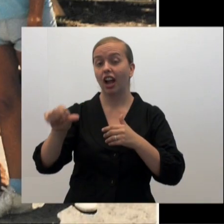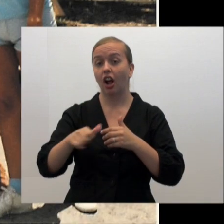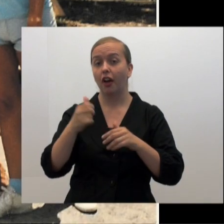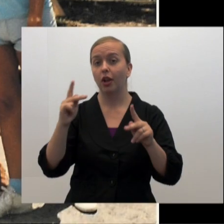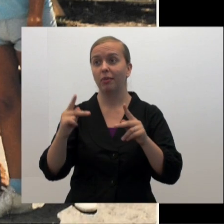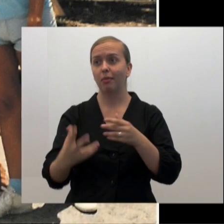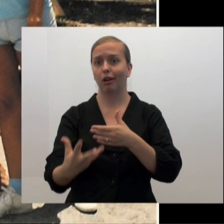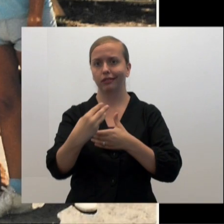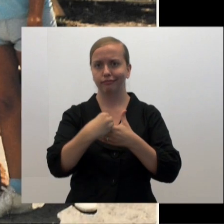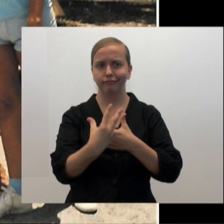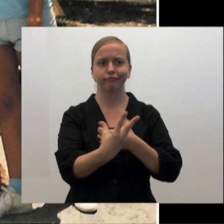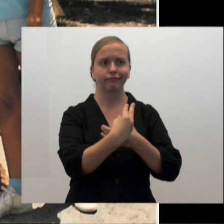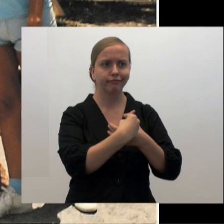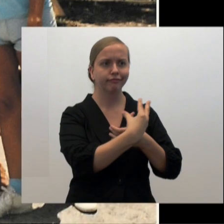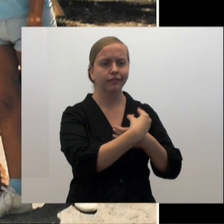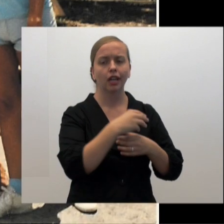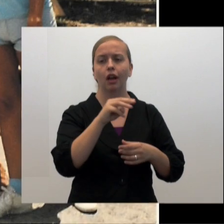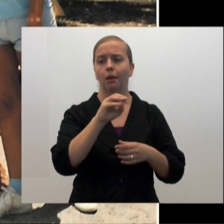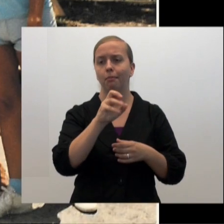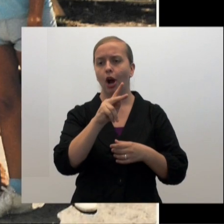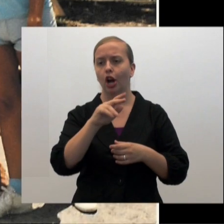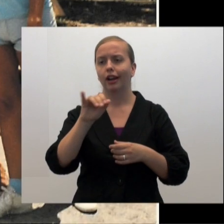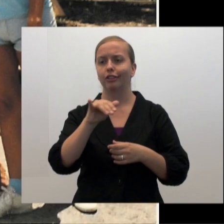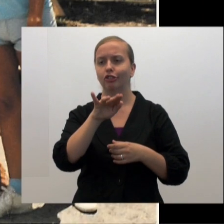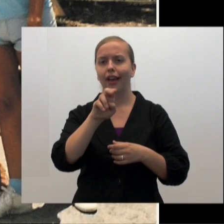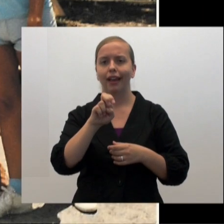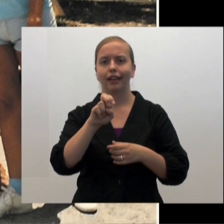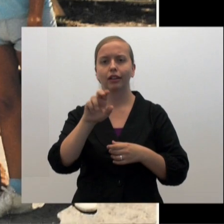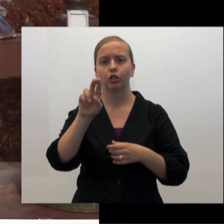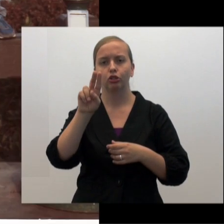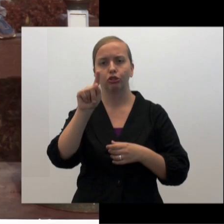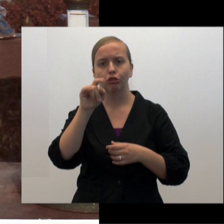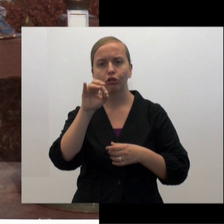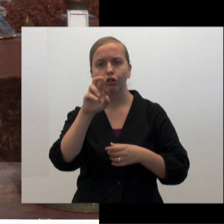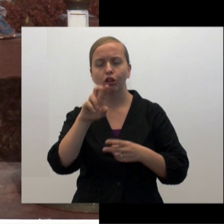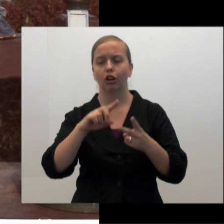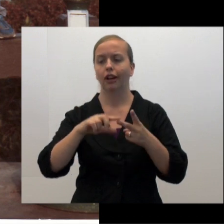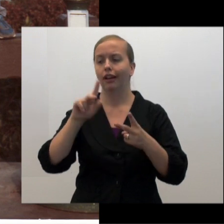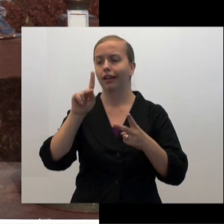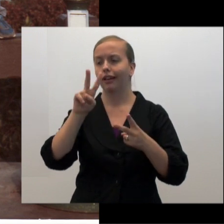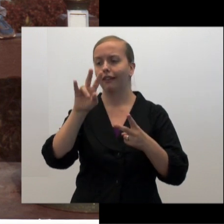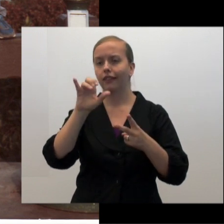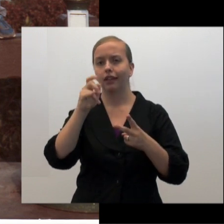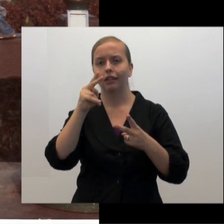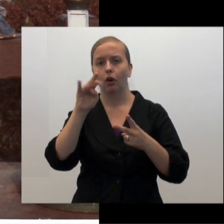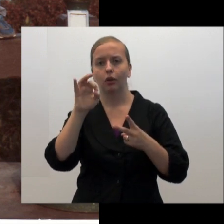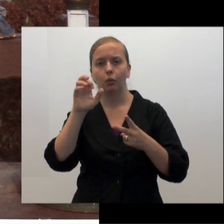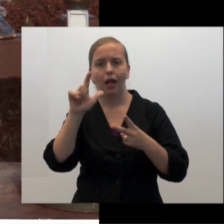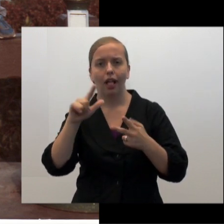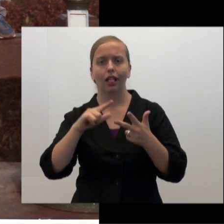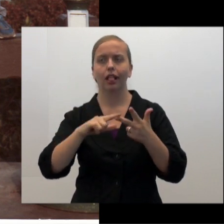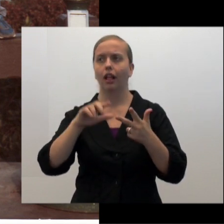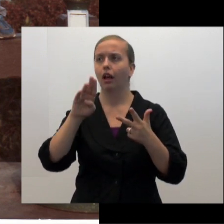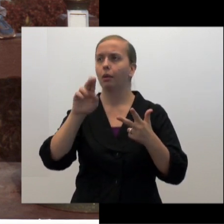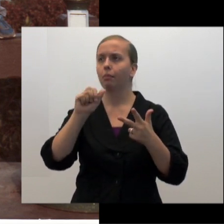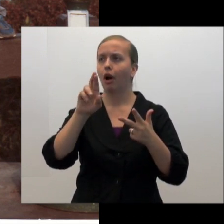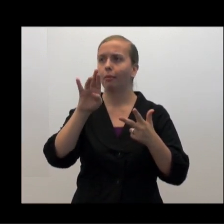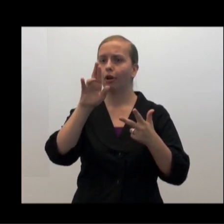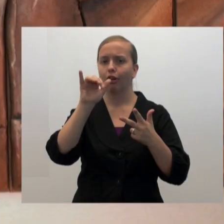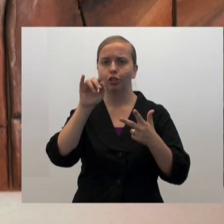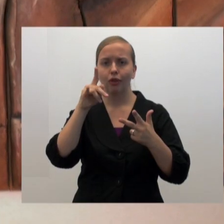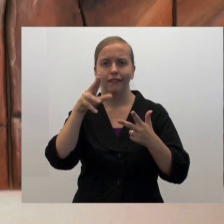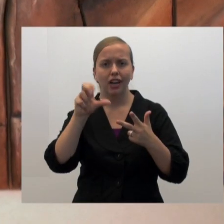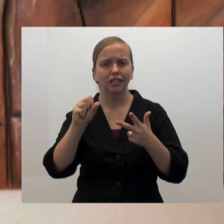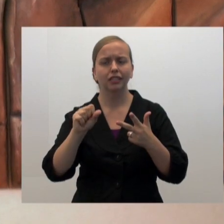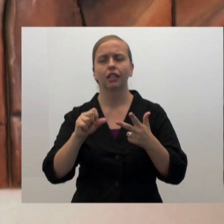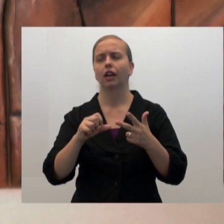After that, other folks came on board, Mark and Jane Turner, Kevin Colwell, Barbara Dreyfus. There's